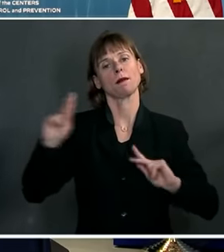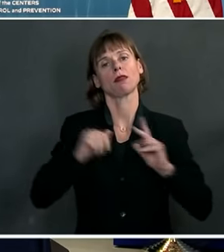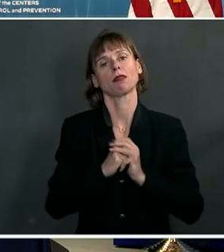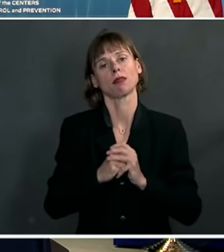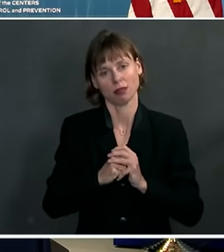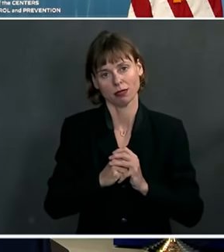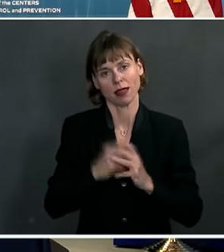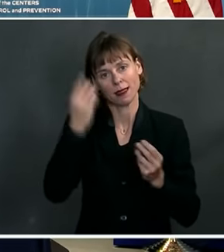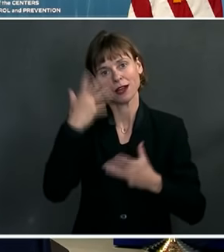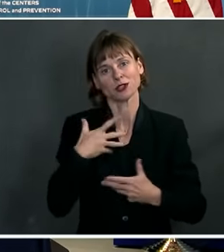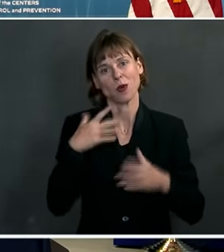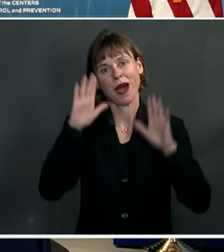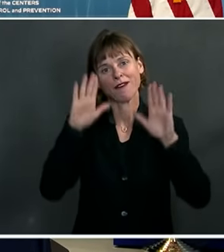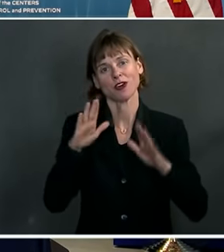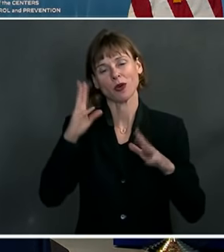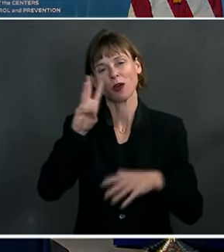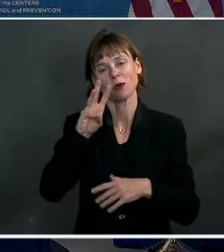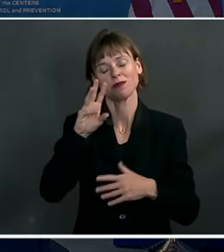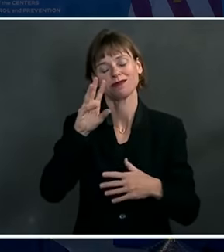Thank you. Have a great weekend.